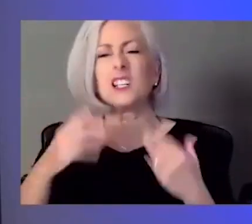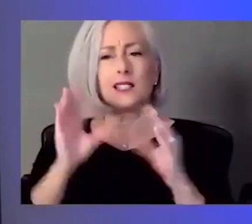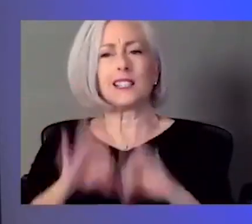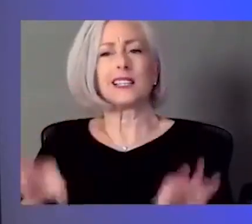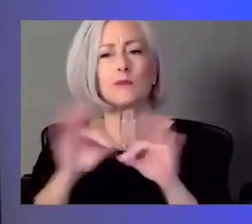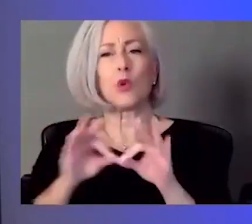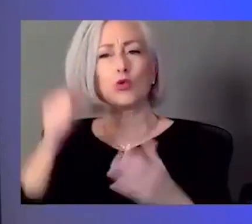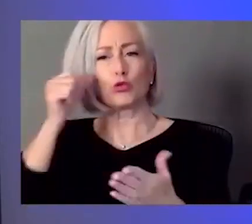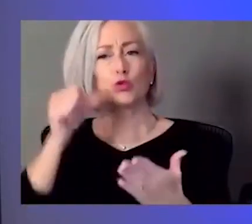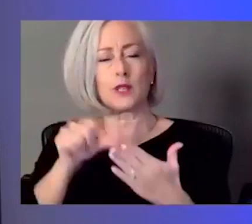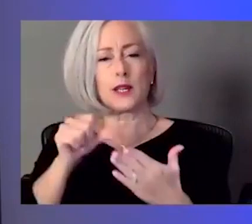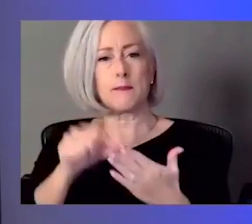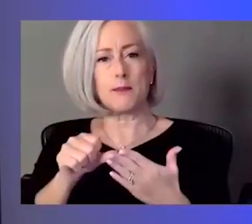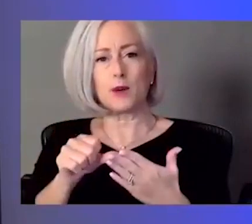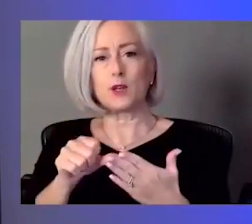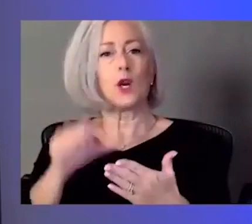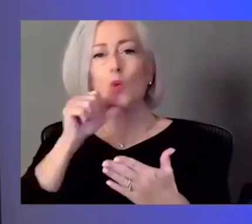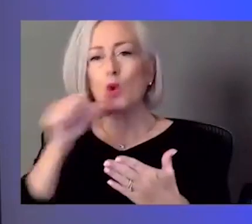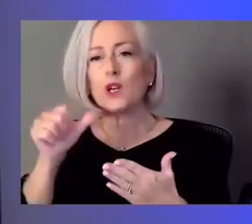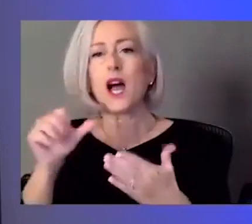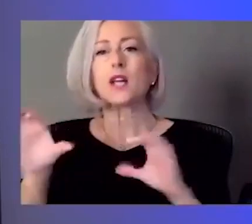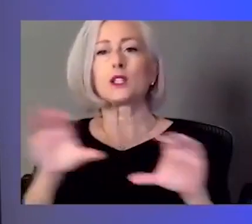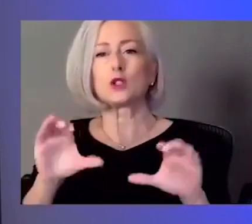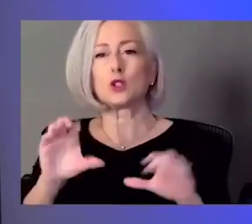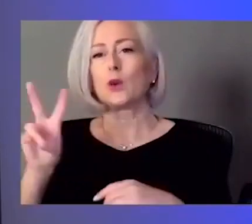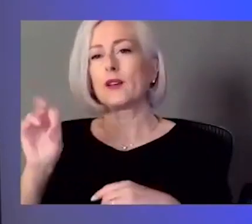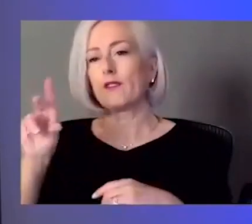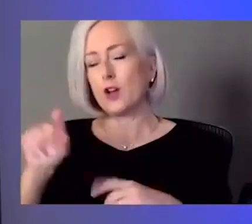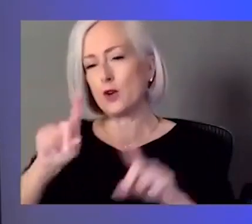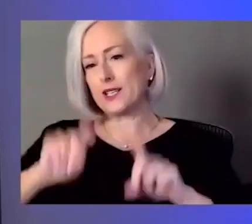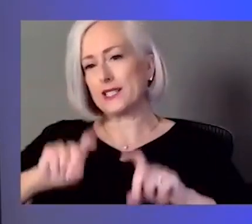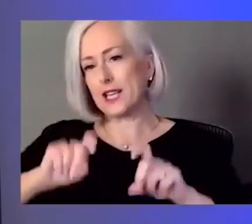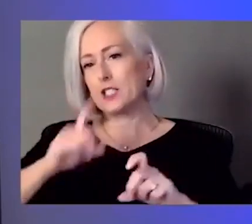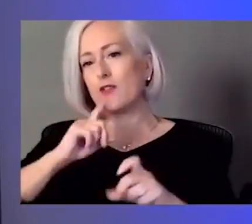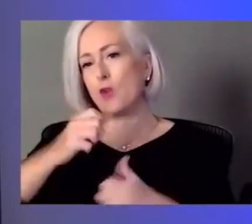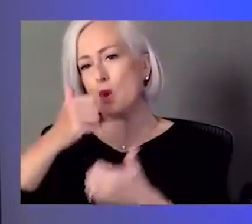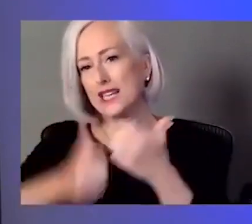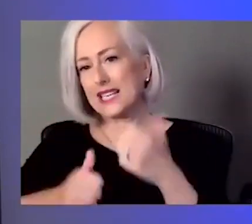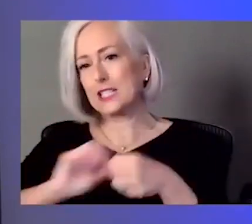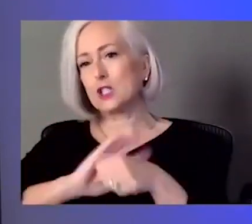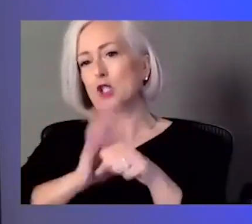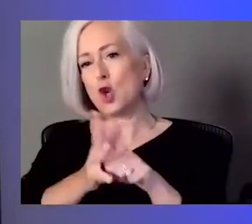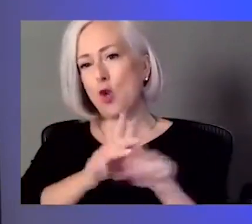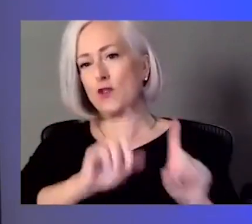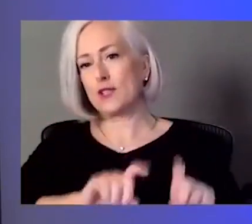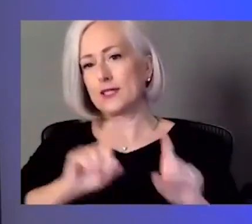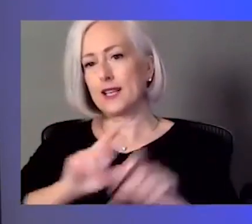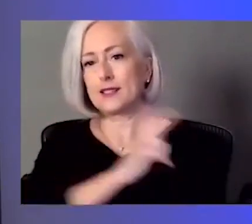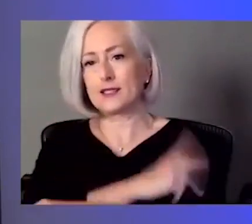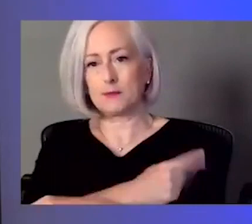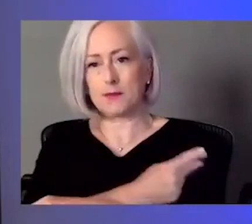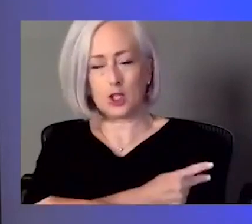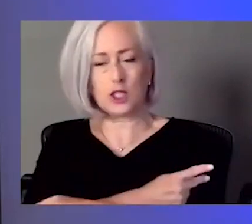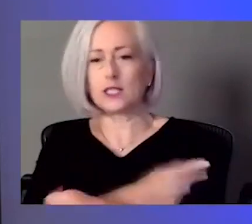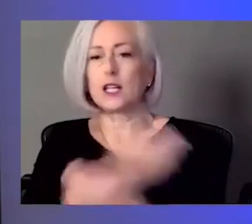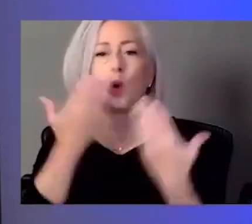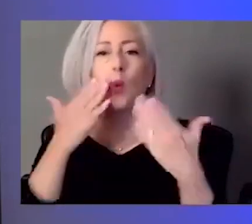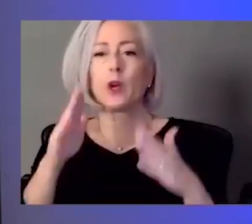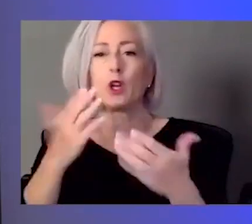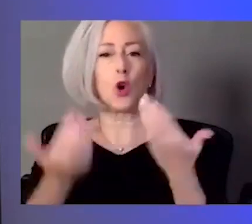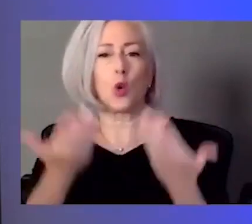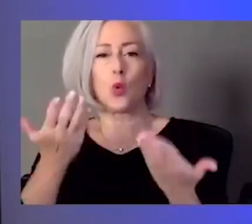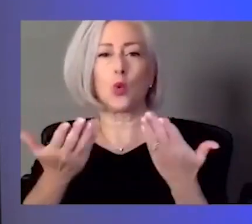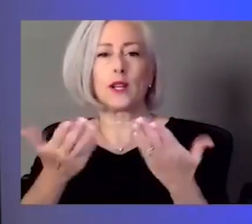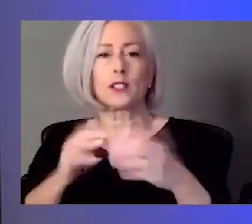um, doing that variant testing on every single one of our COVID tests. So, um, hard to know which variant may be contributing to our internal